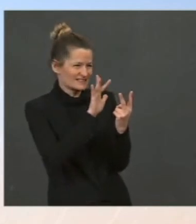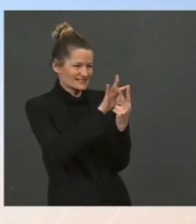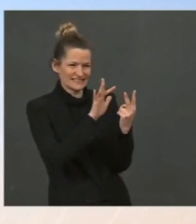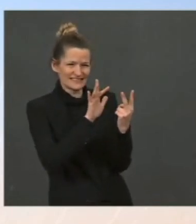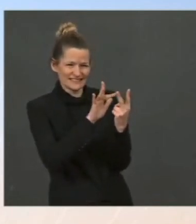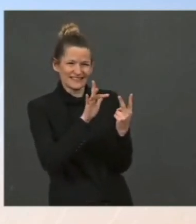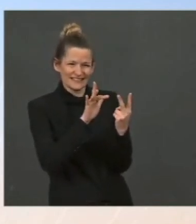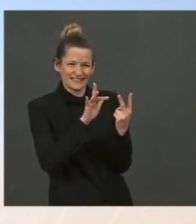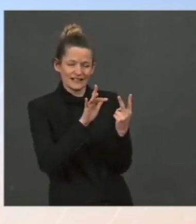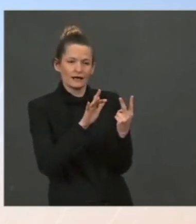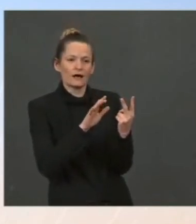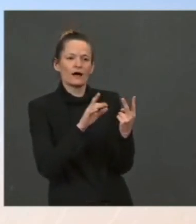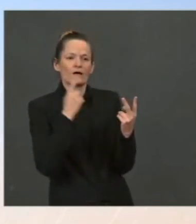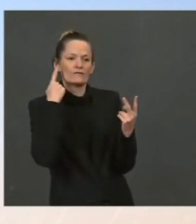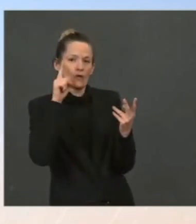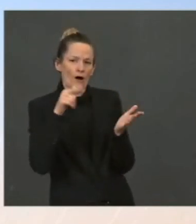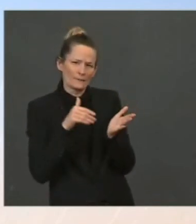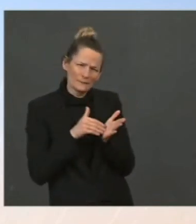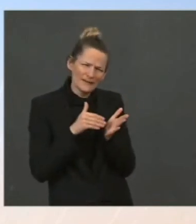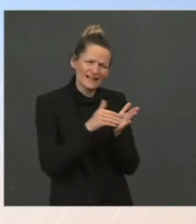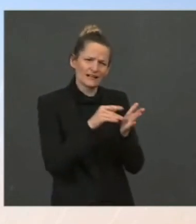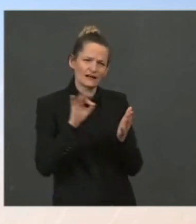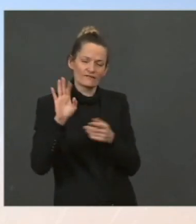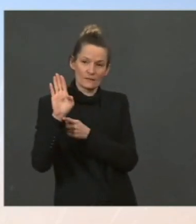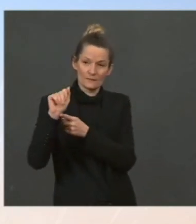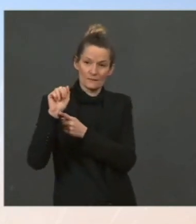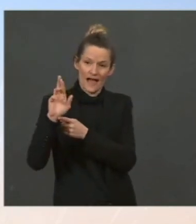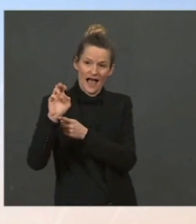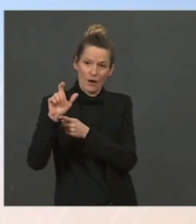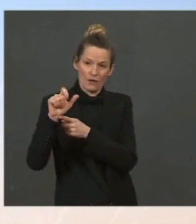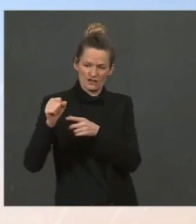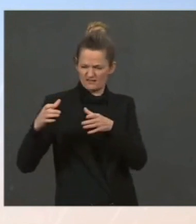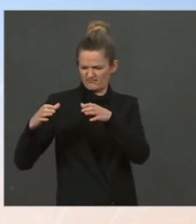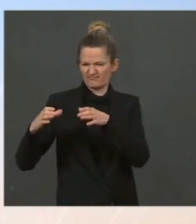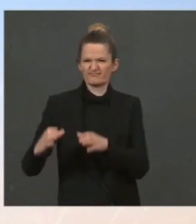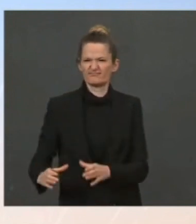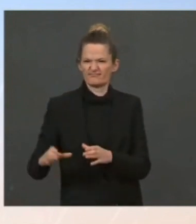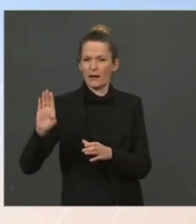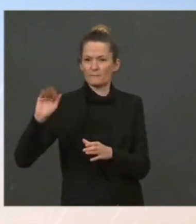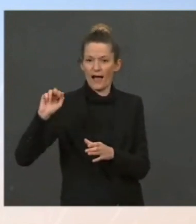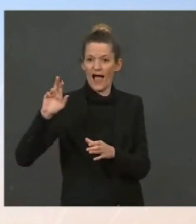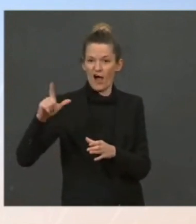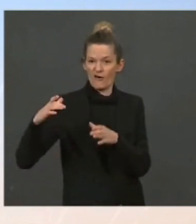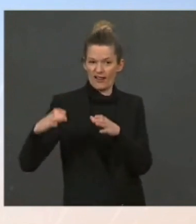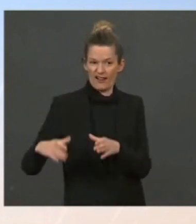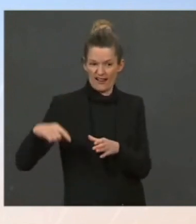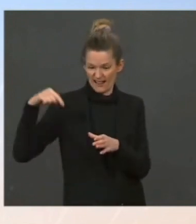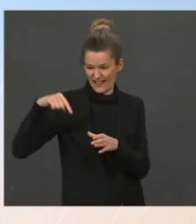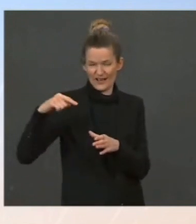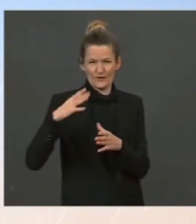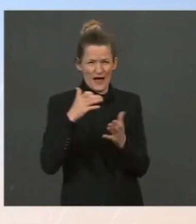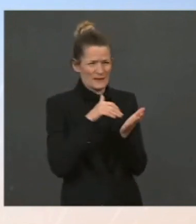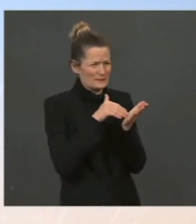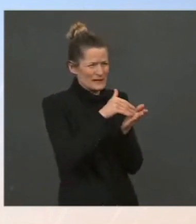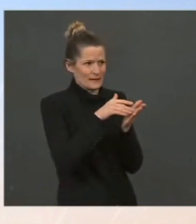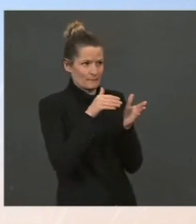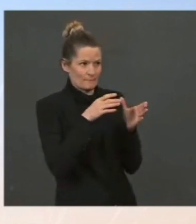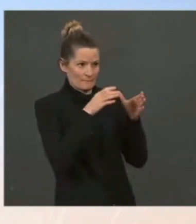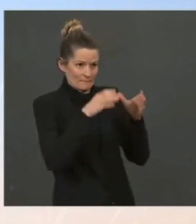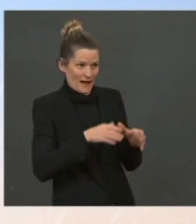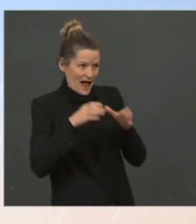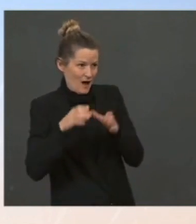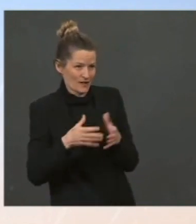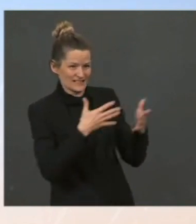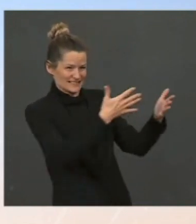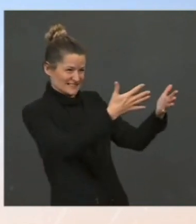that oil that is taken out today will eventually be replenished to the SBR with an additional premium,